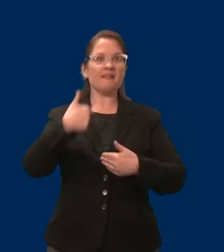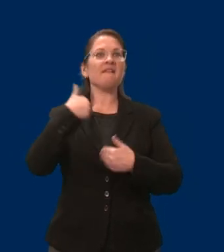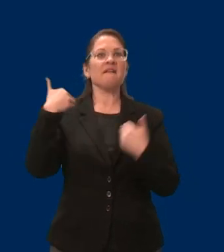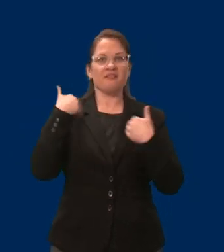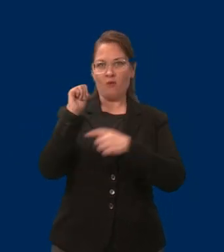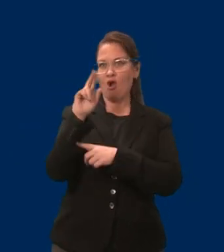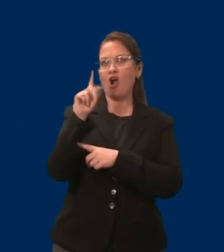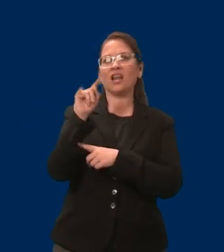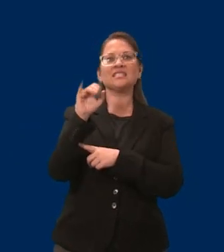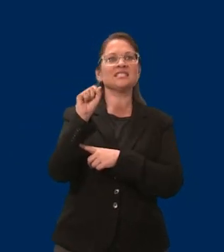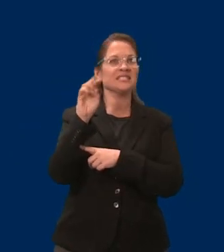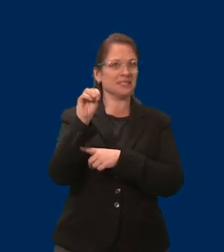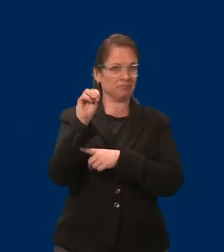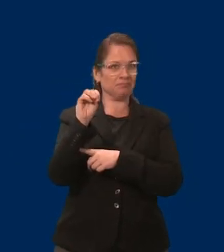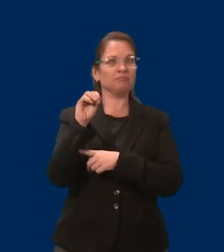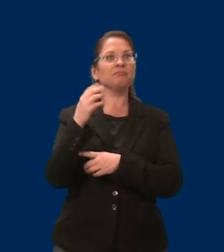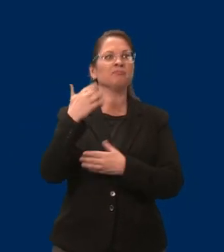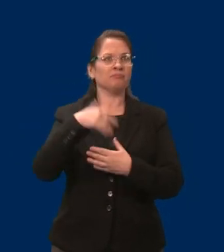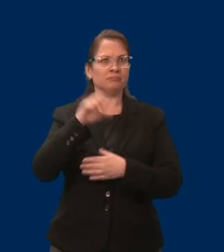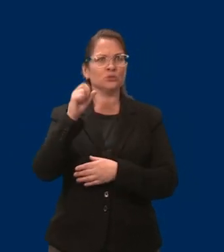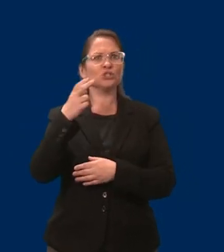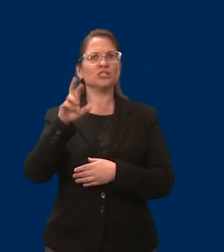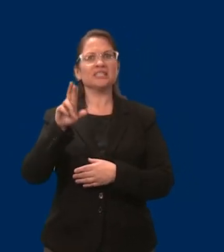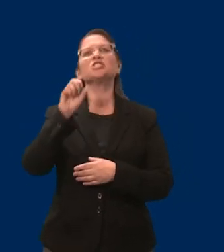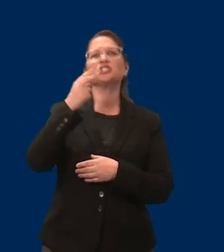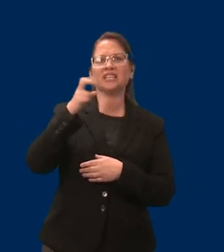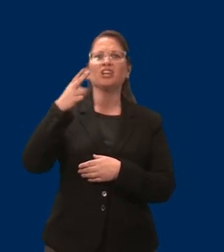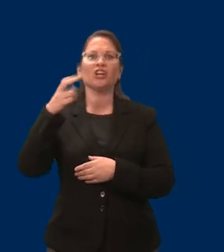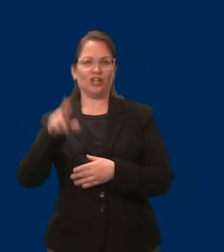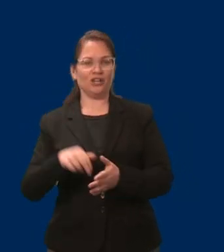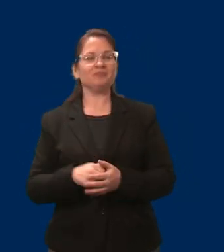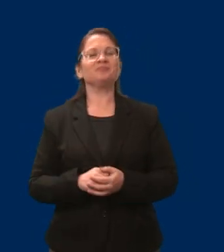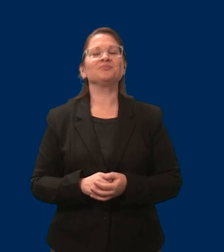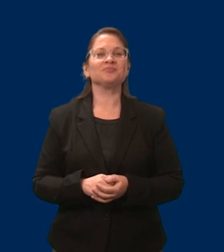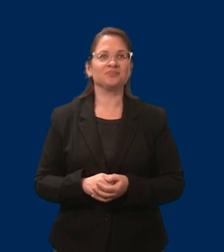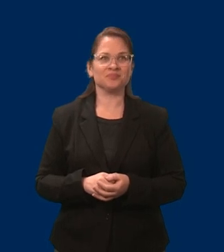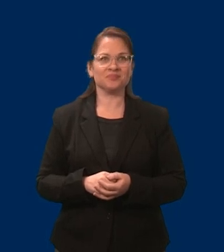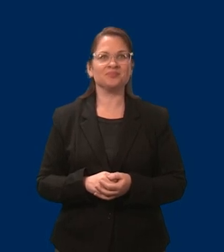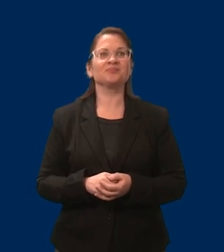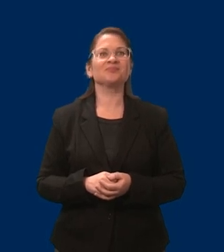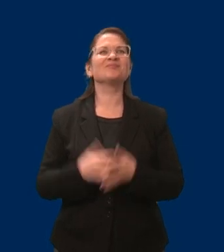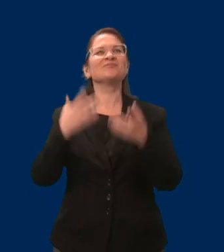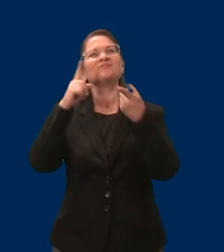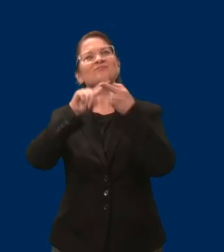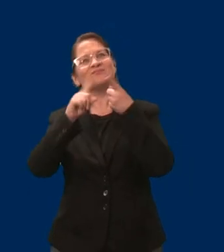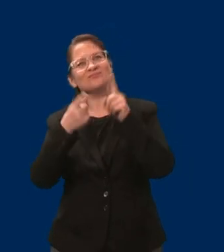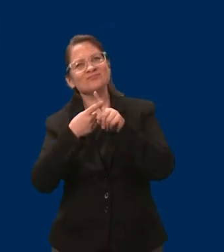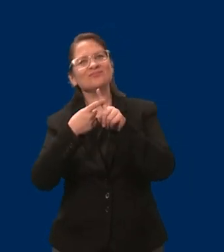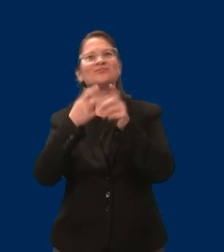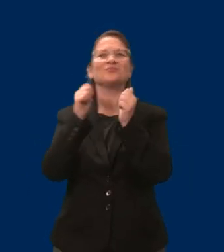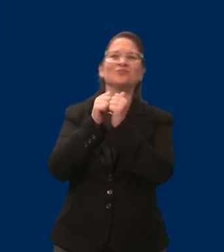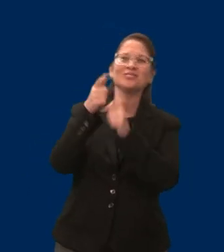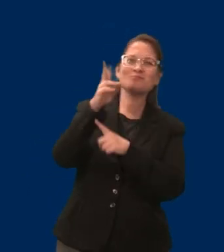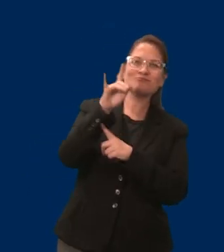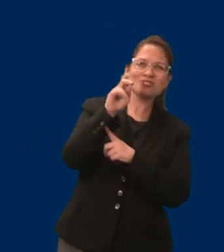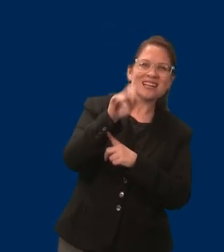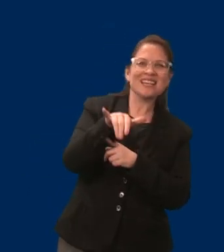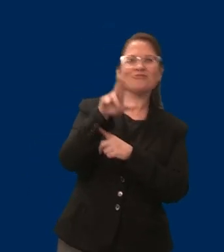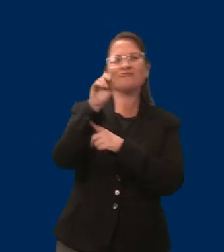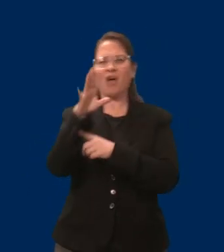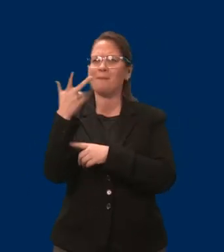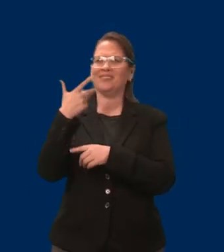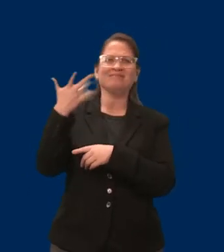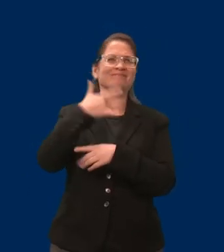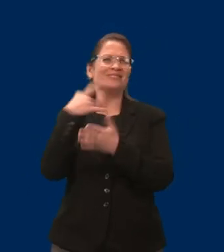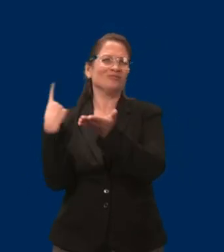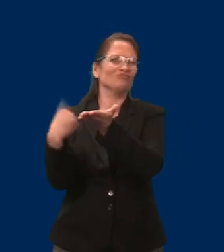I'm here, like Myrna said, with my friends and colleagues Brittany and Rob, and we're here today before you in our roles because of an amazing